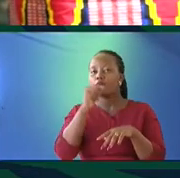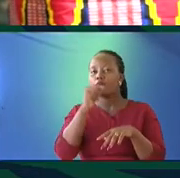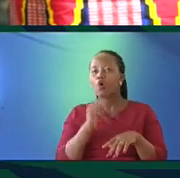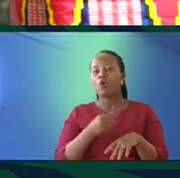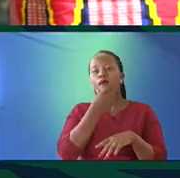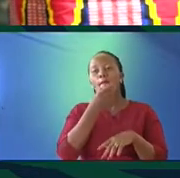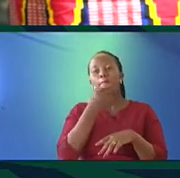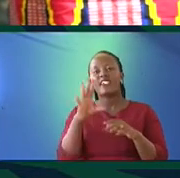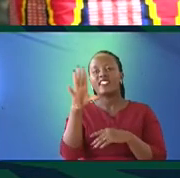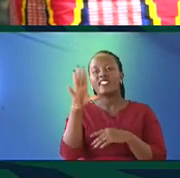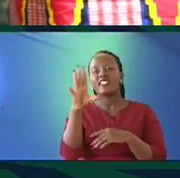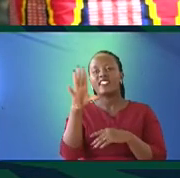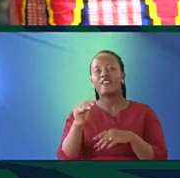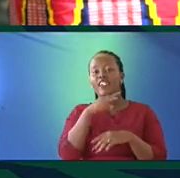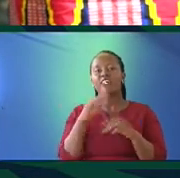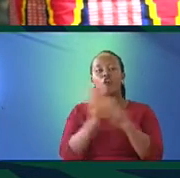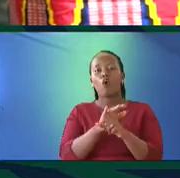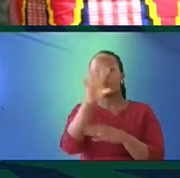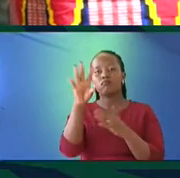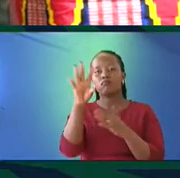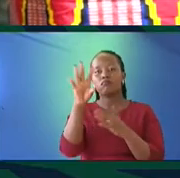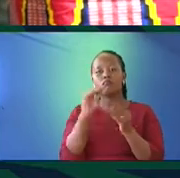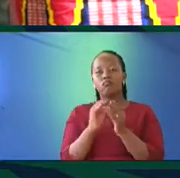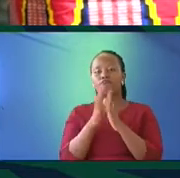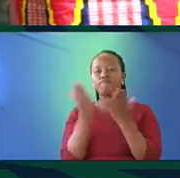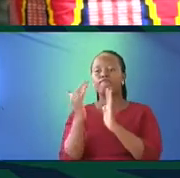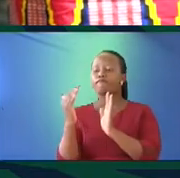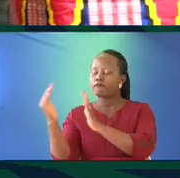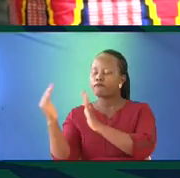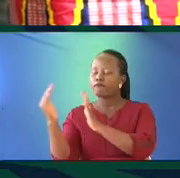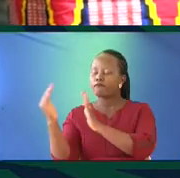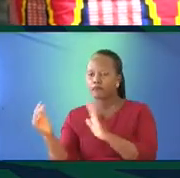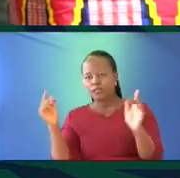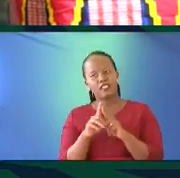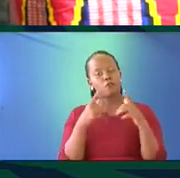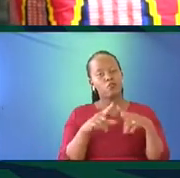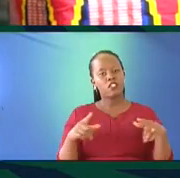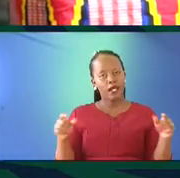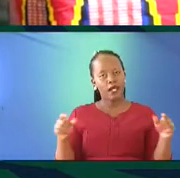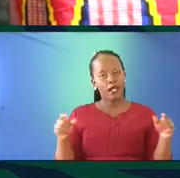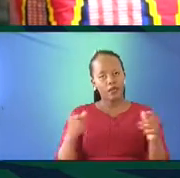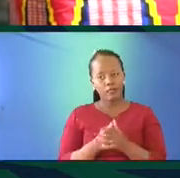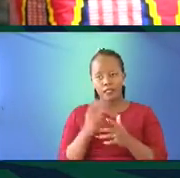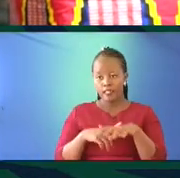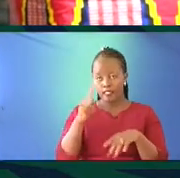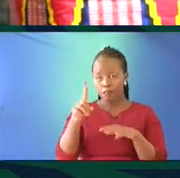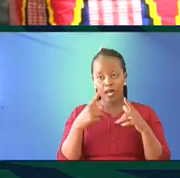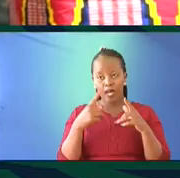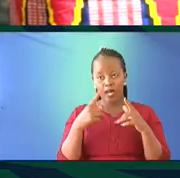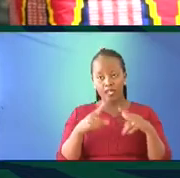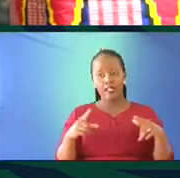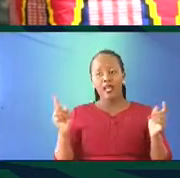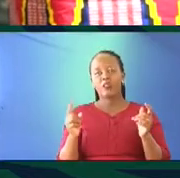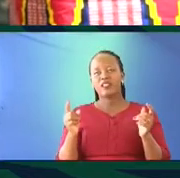Africa dies, a library dies along, a whole library is like burning down a whole library. Same thing with language. When one language dies,